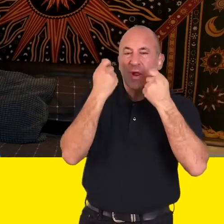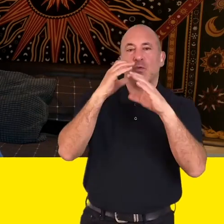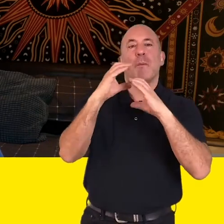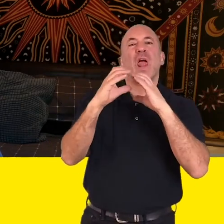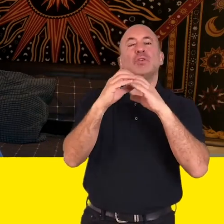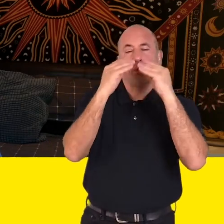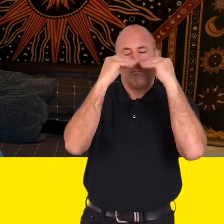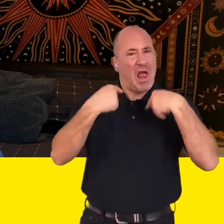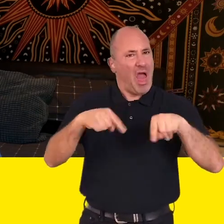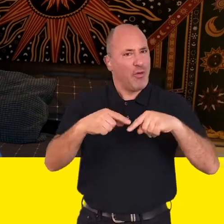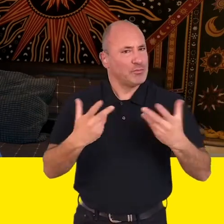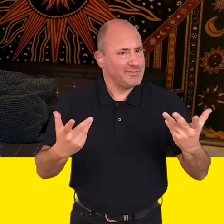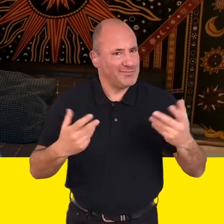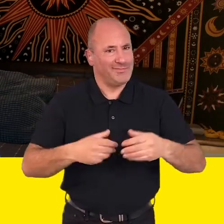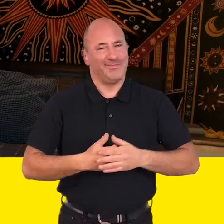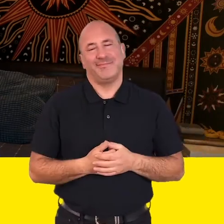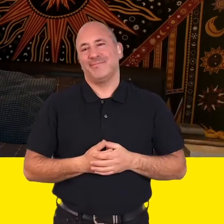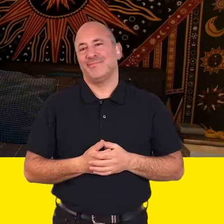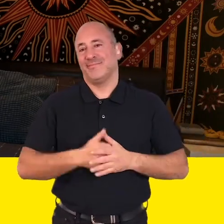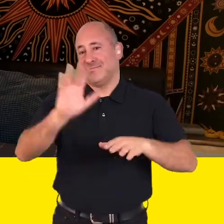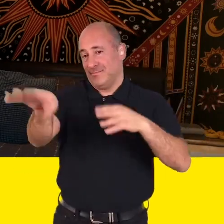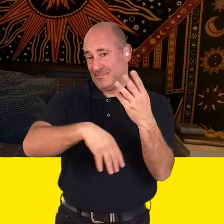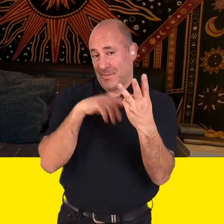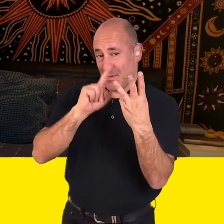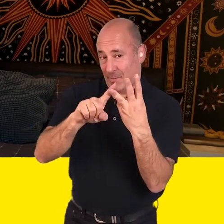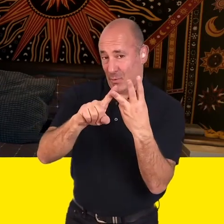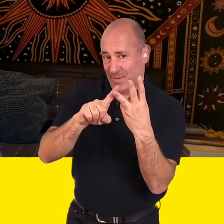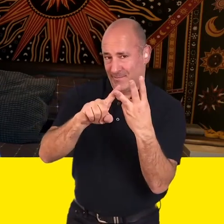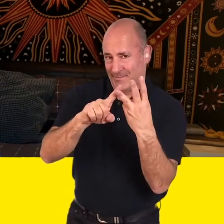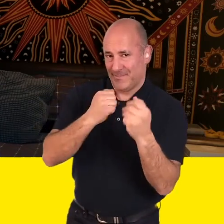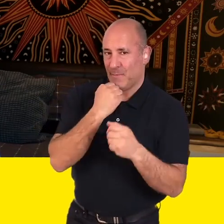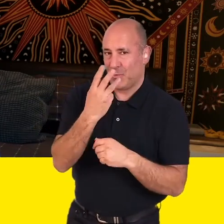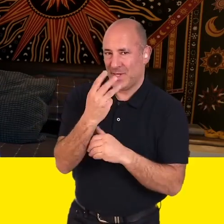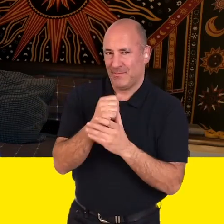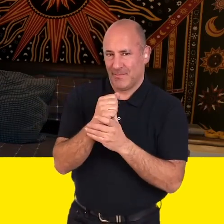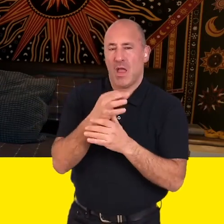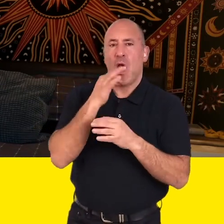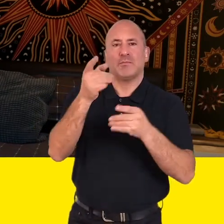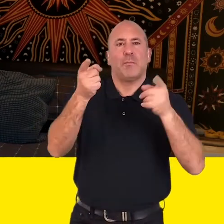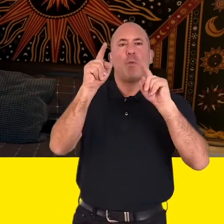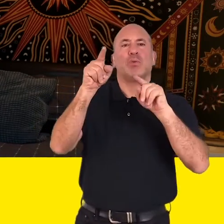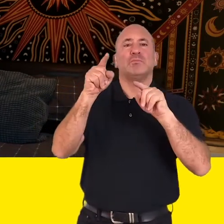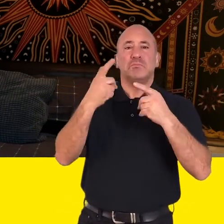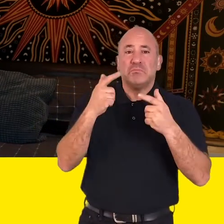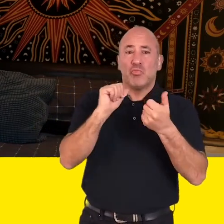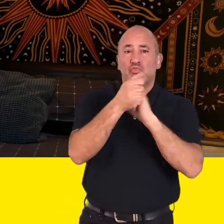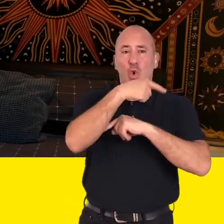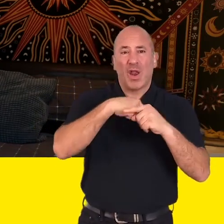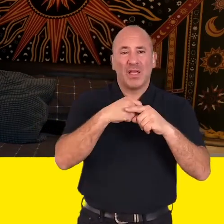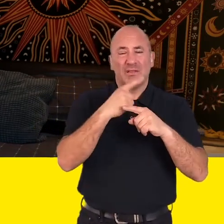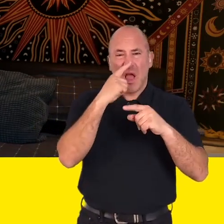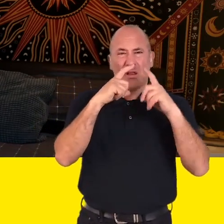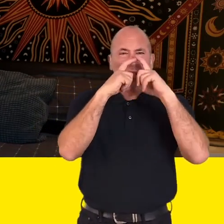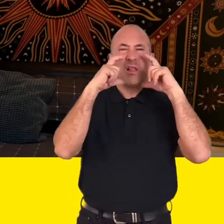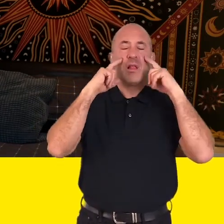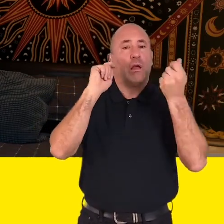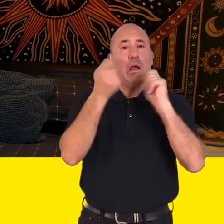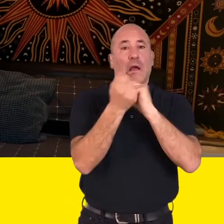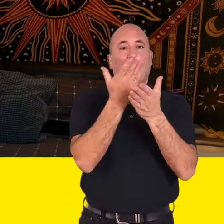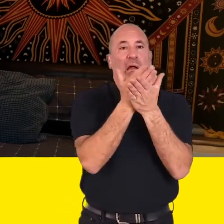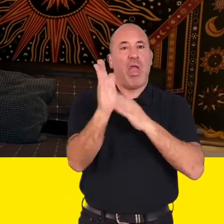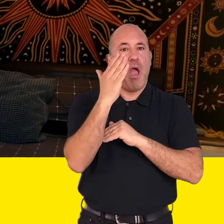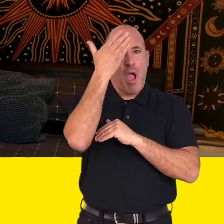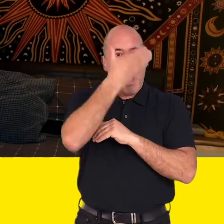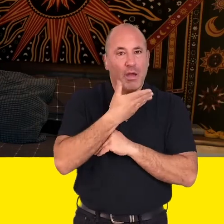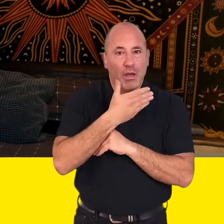who relies on lip reading and facial expressions to communicate. Three, ask your employer whether your colleagues can wear clear face masks instead. Having a